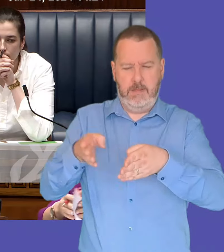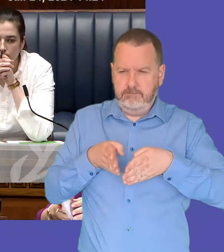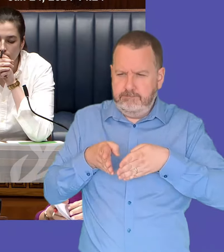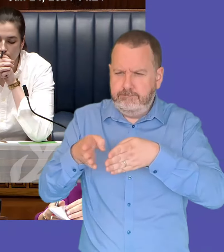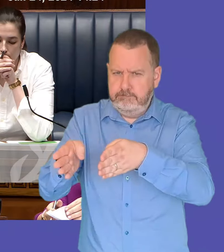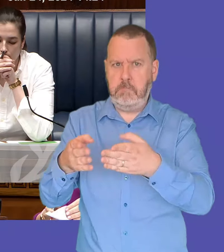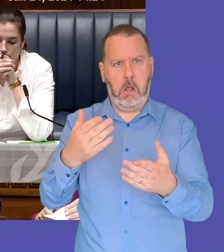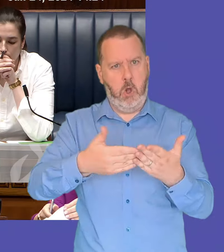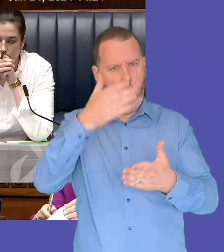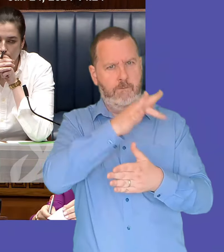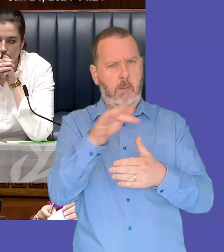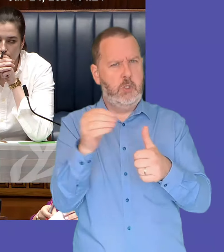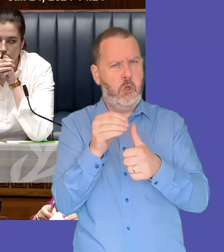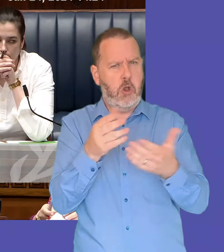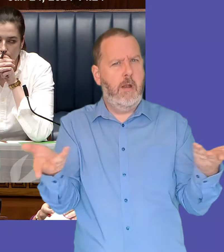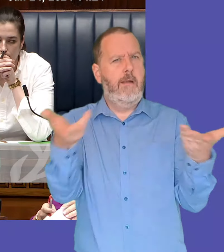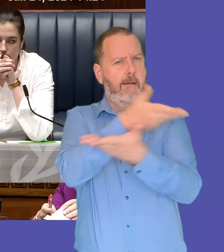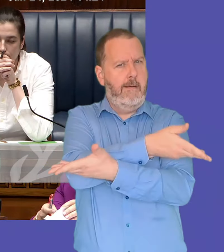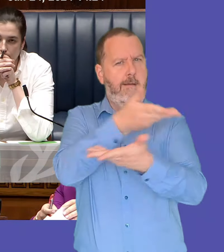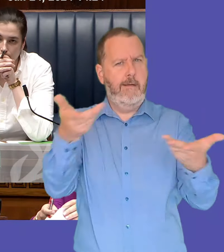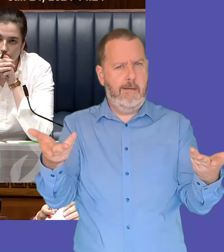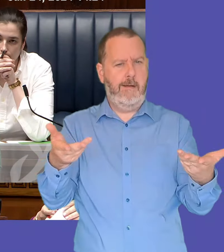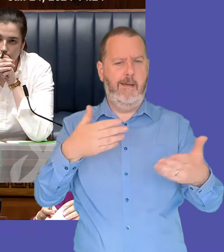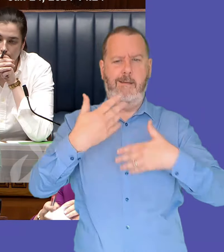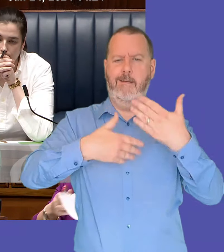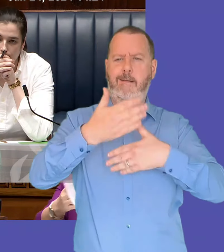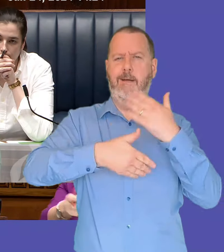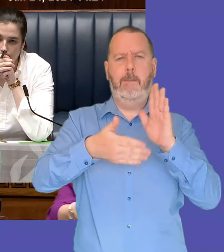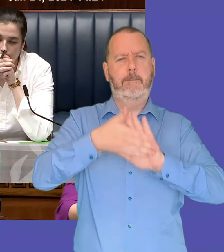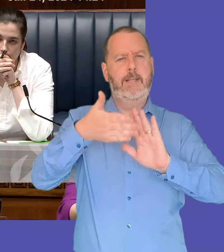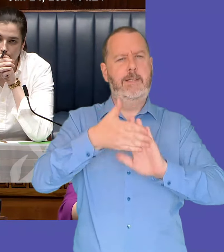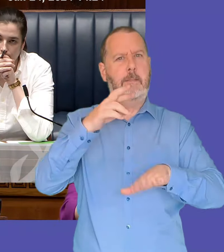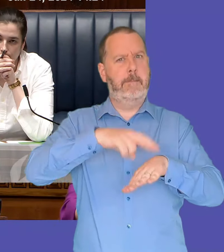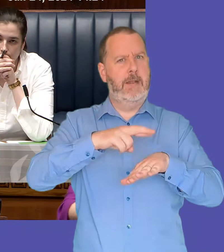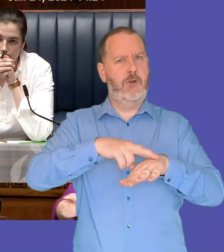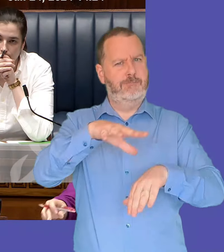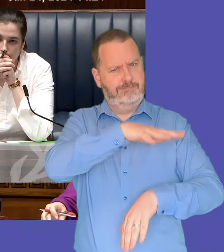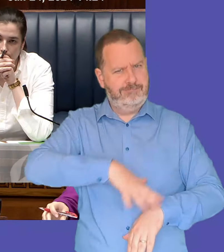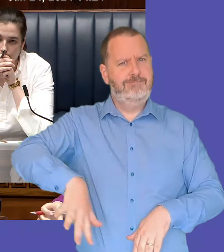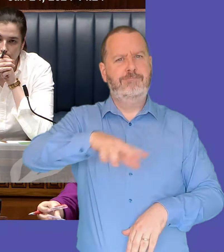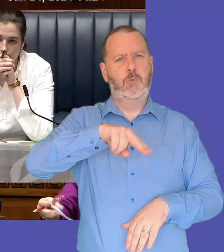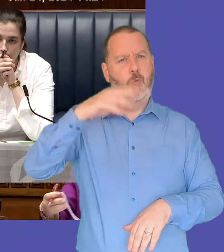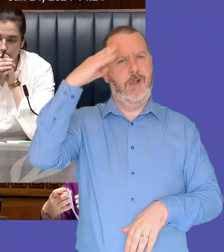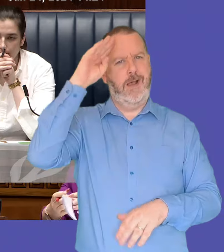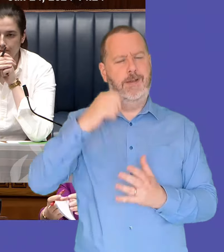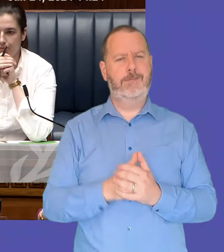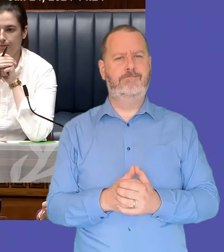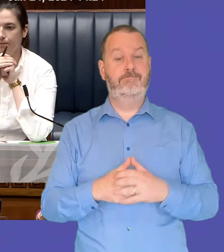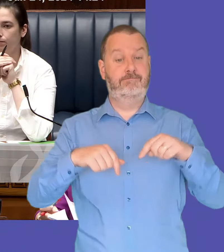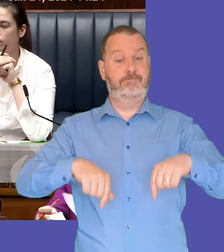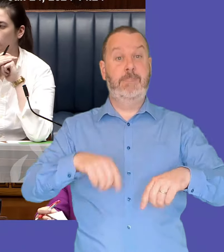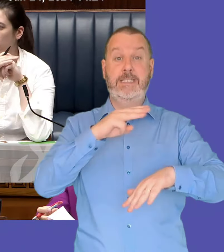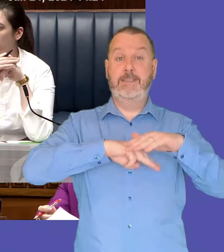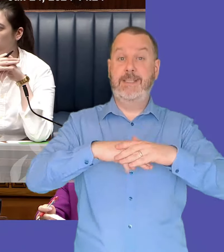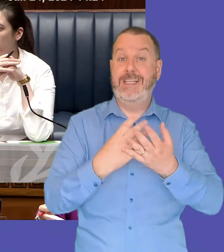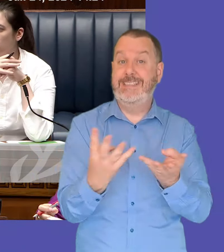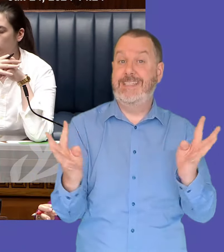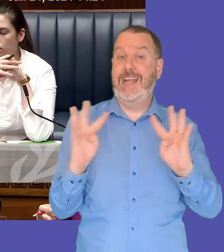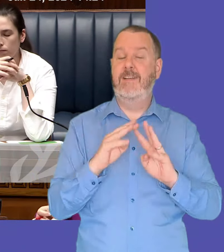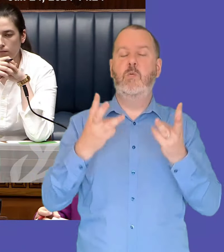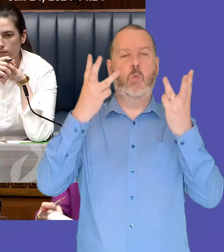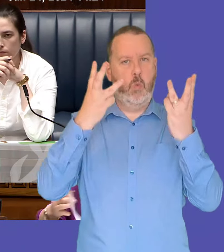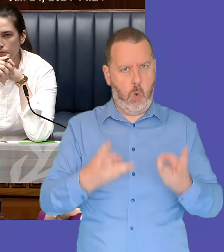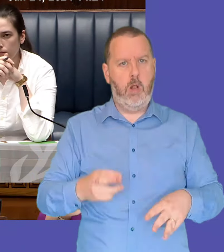to build a better place for our people to live work and thrive and we as an executive are committed to improving community relations here